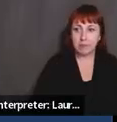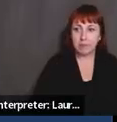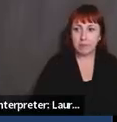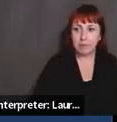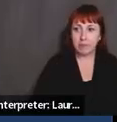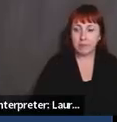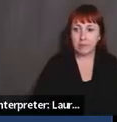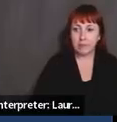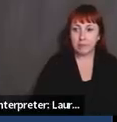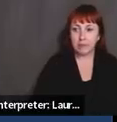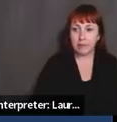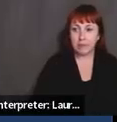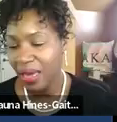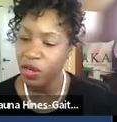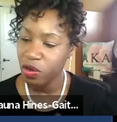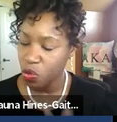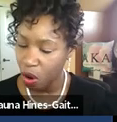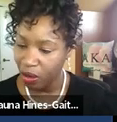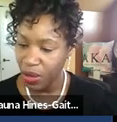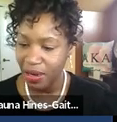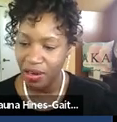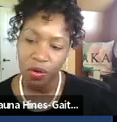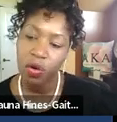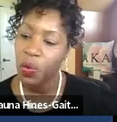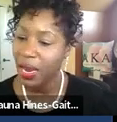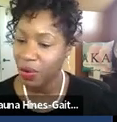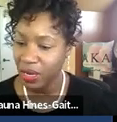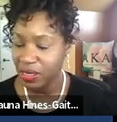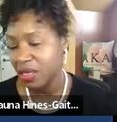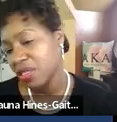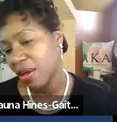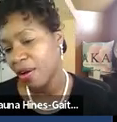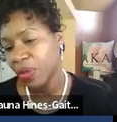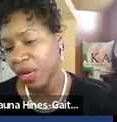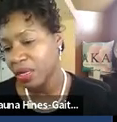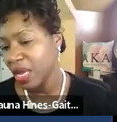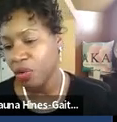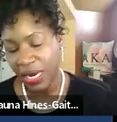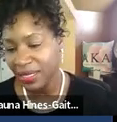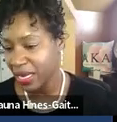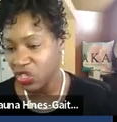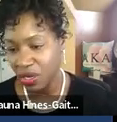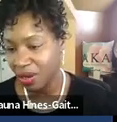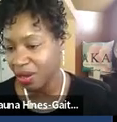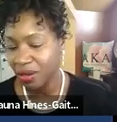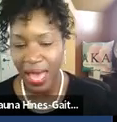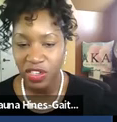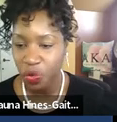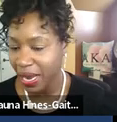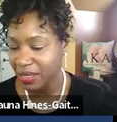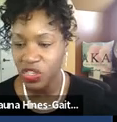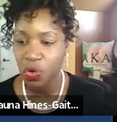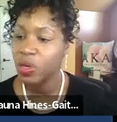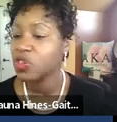I would advise the 600 of you to think, you know, where you are located in your local areas. Is there a state organization, a